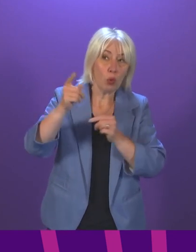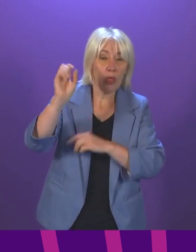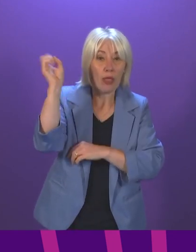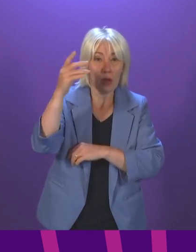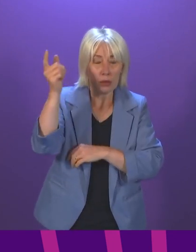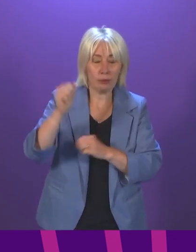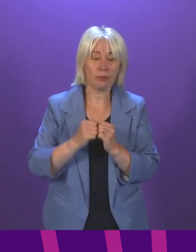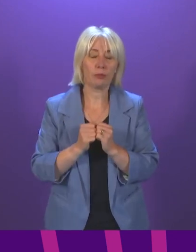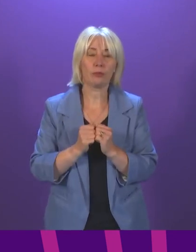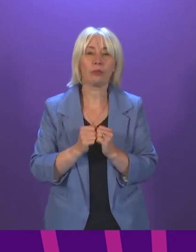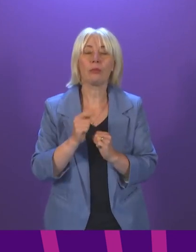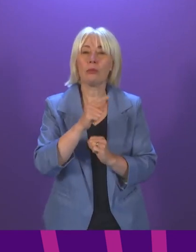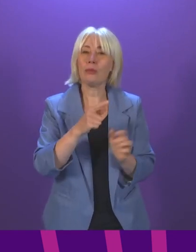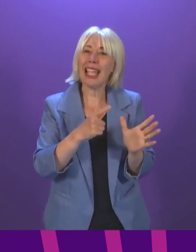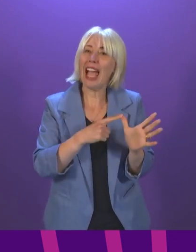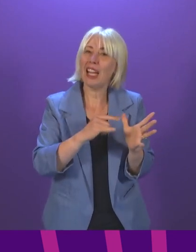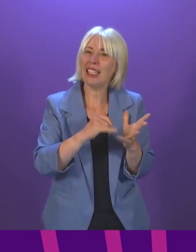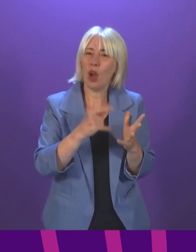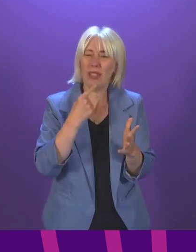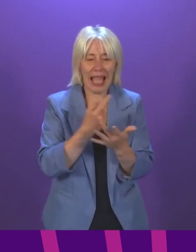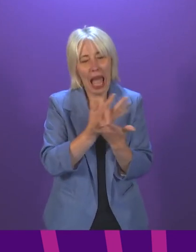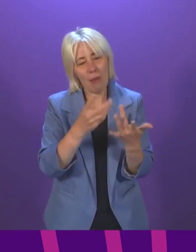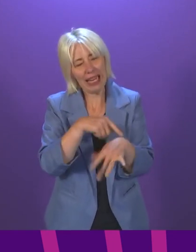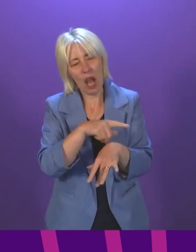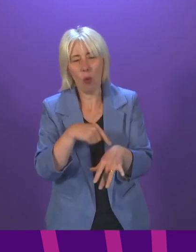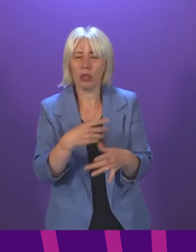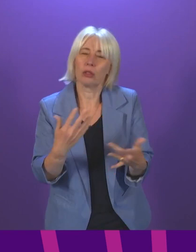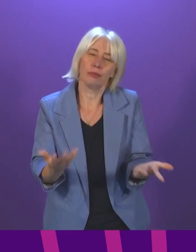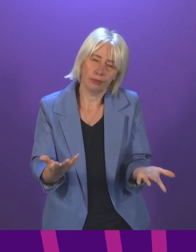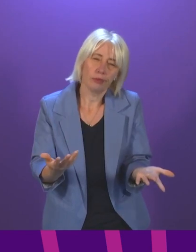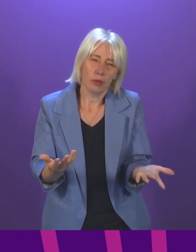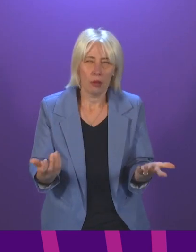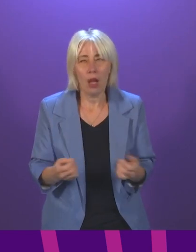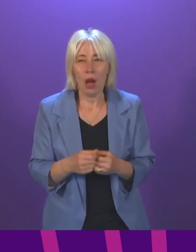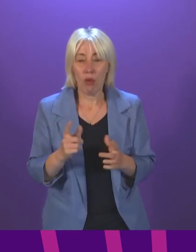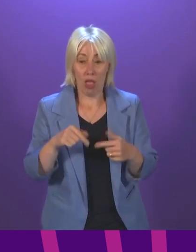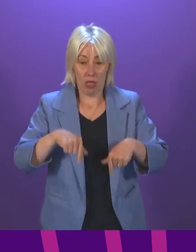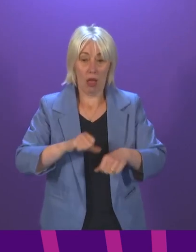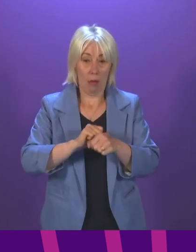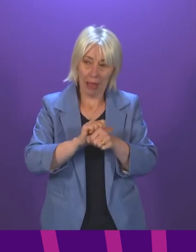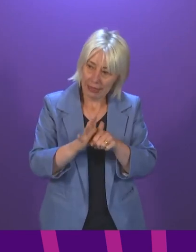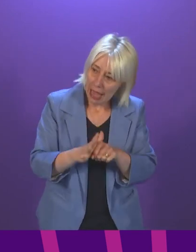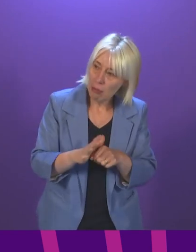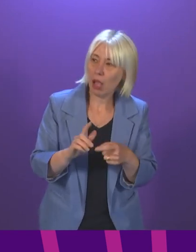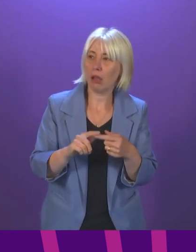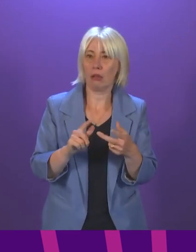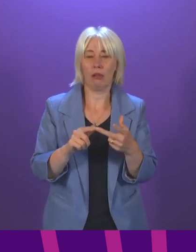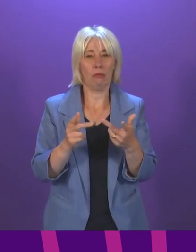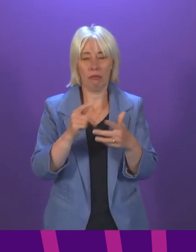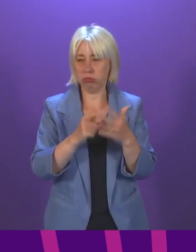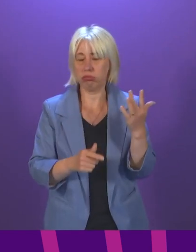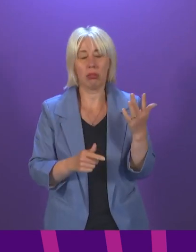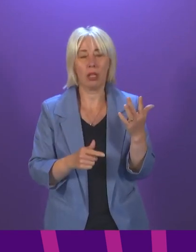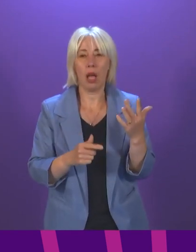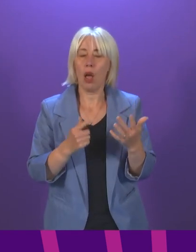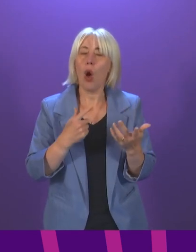Sarwar's specific question, how many hours we are facing because of the pandemic and all that that creates, we